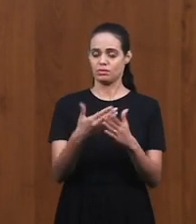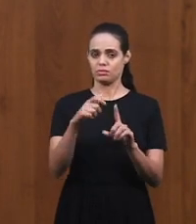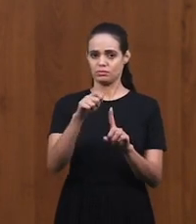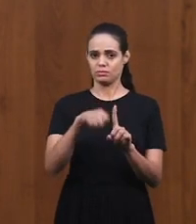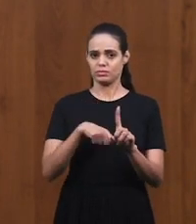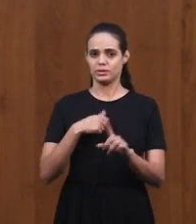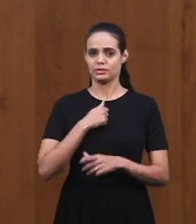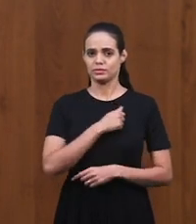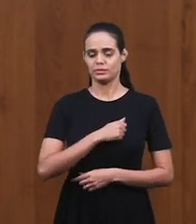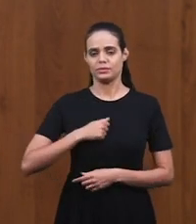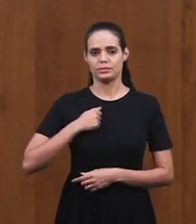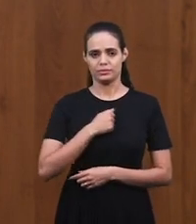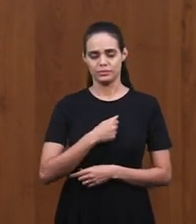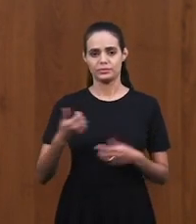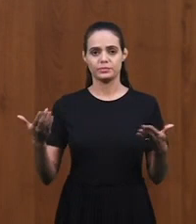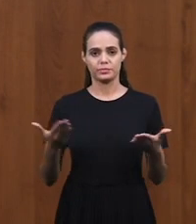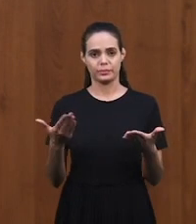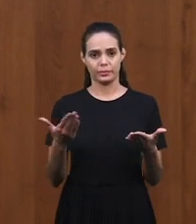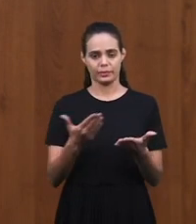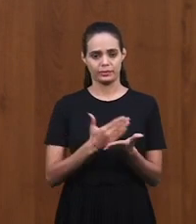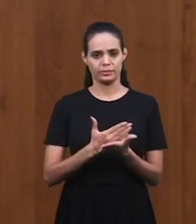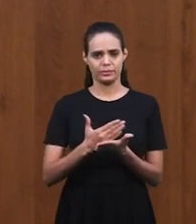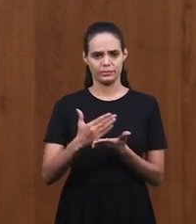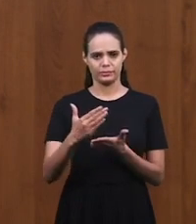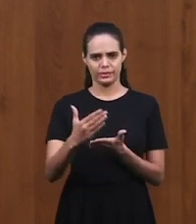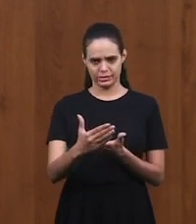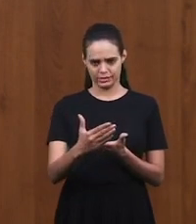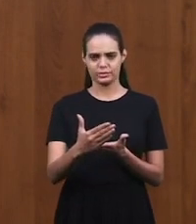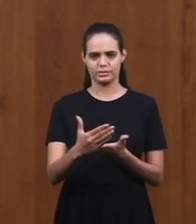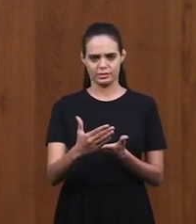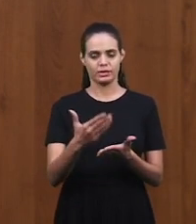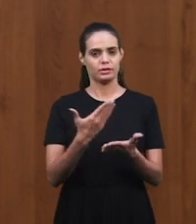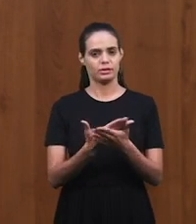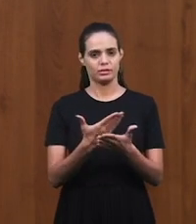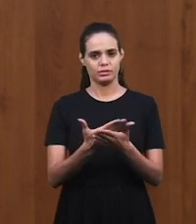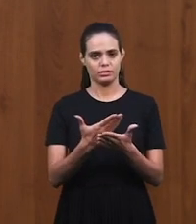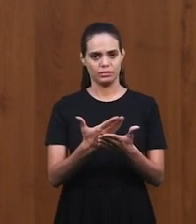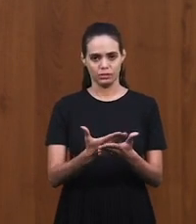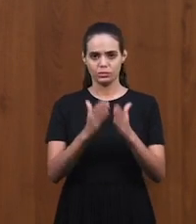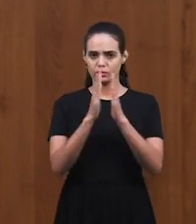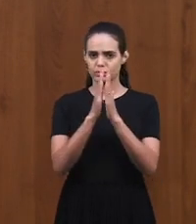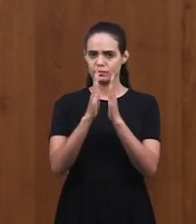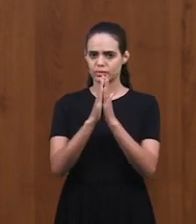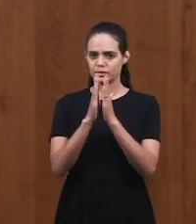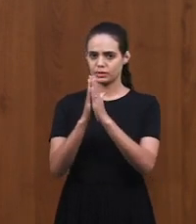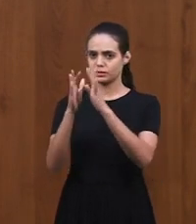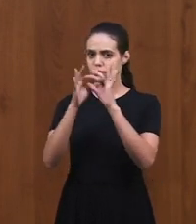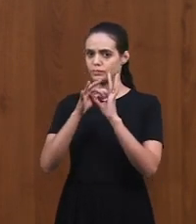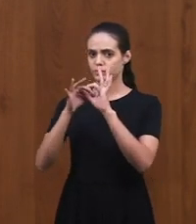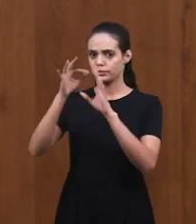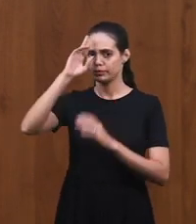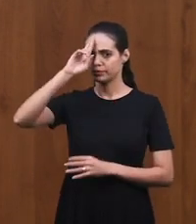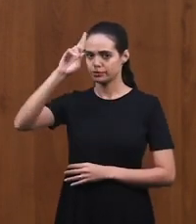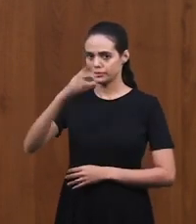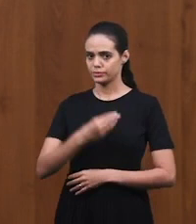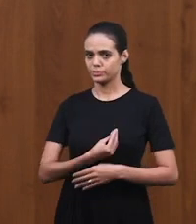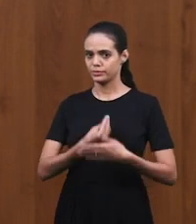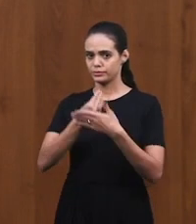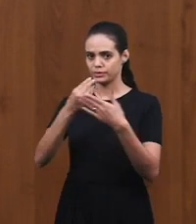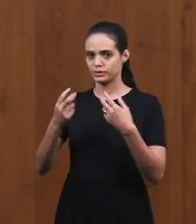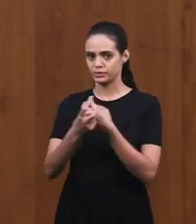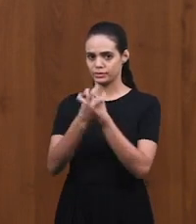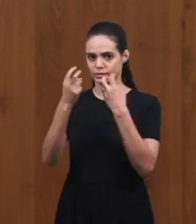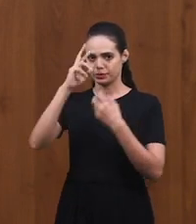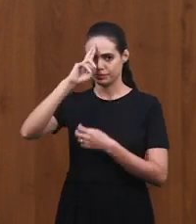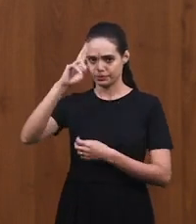of August. And we will, to begin our class, will close our eyes and put our lives before the Lord. And we will